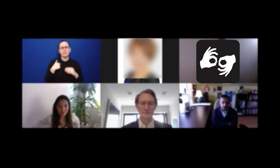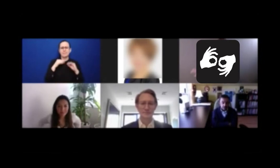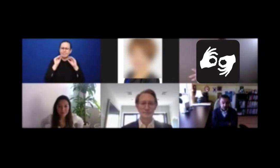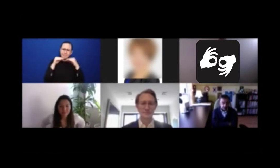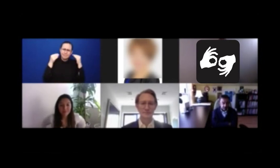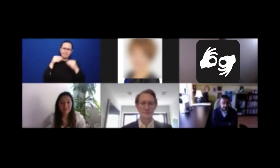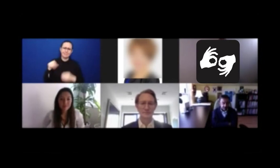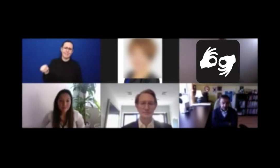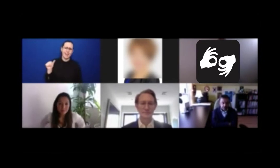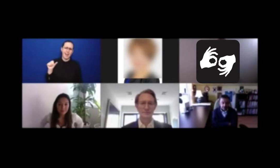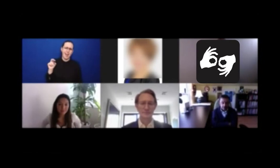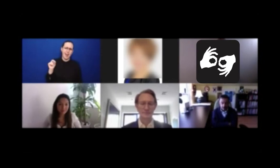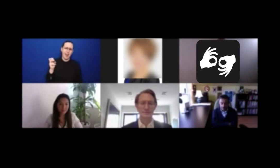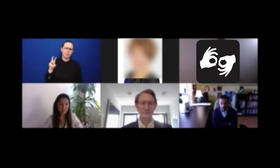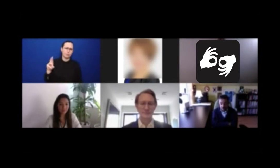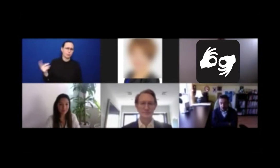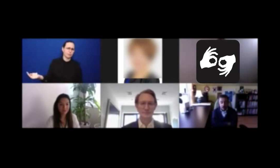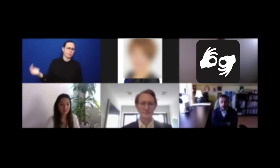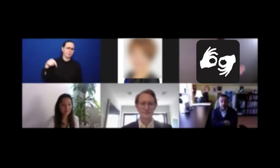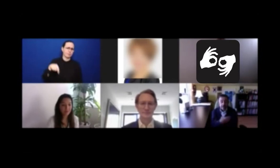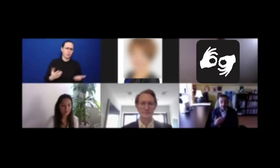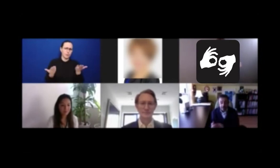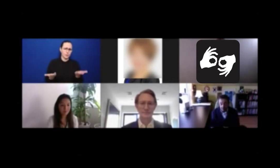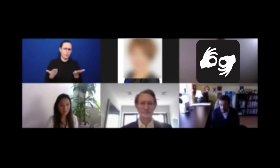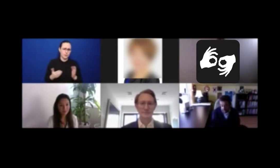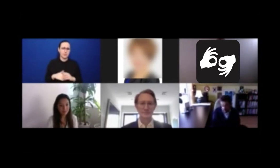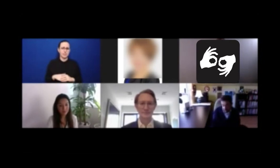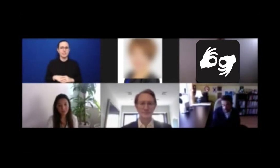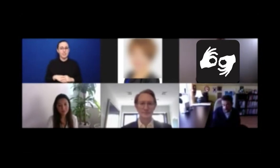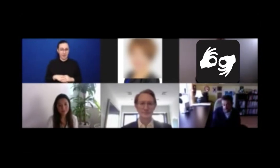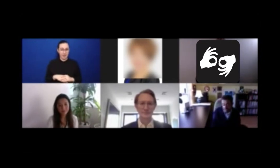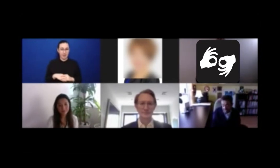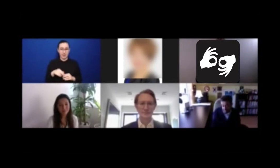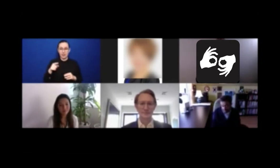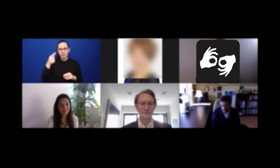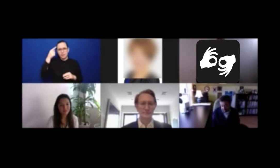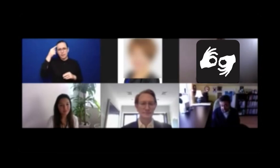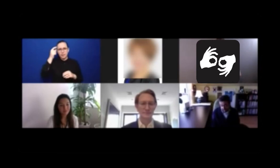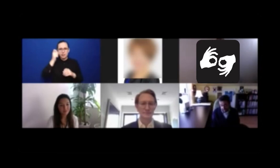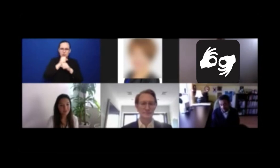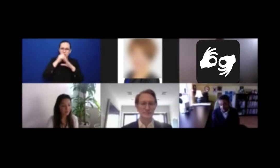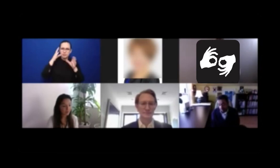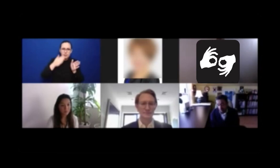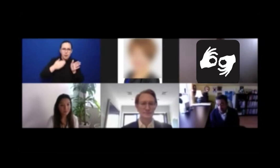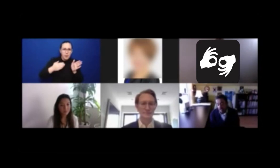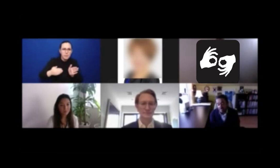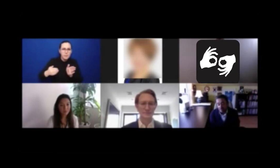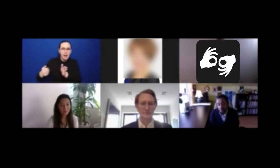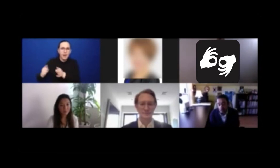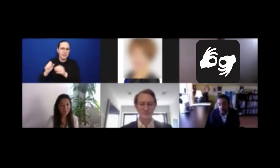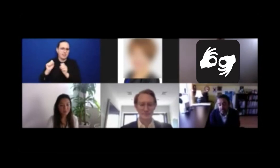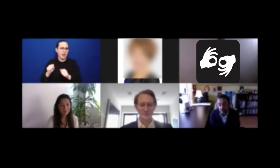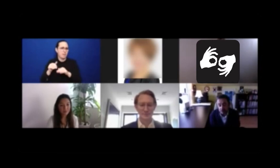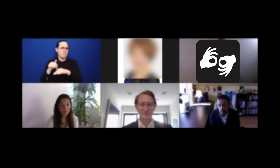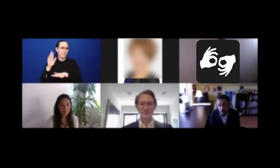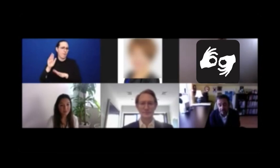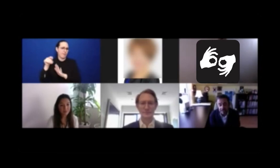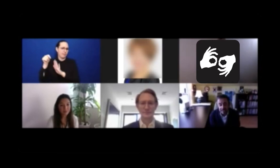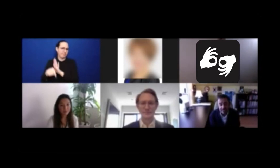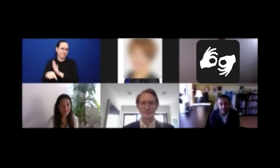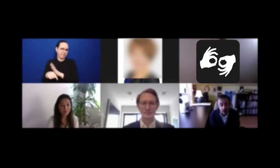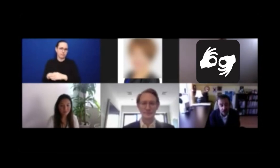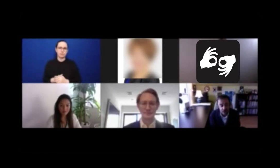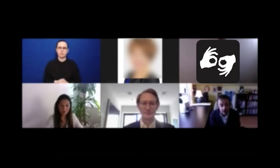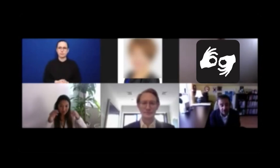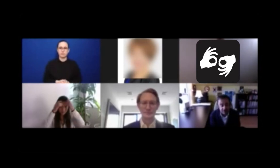we can do something a little bit better the next time around. I didn't say, when I introduced Andrew, that